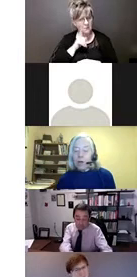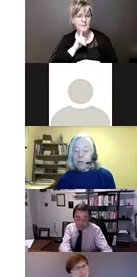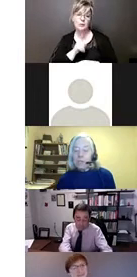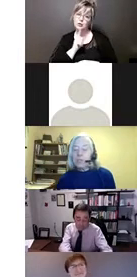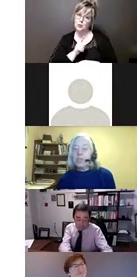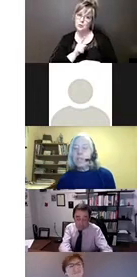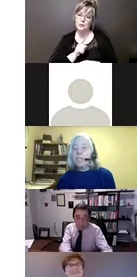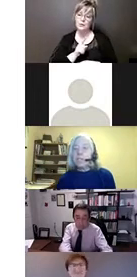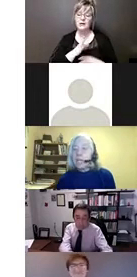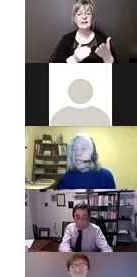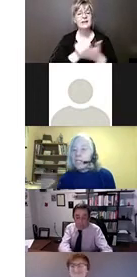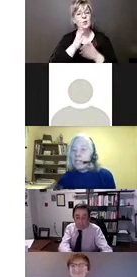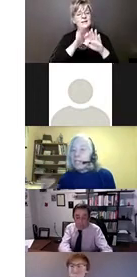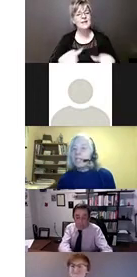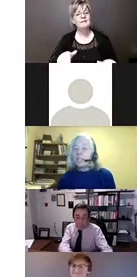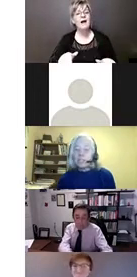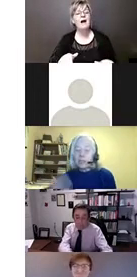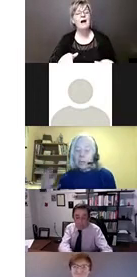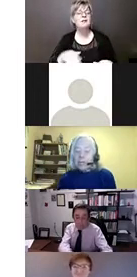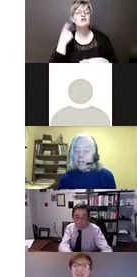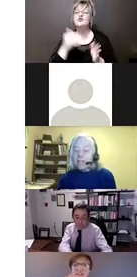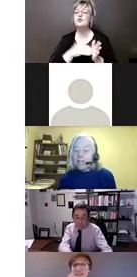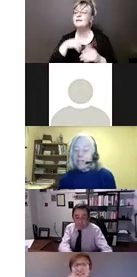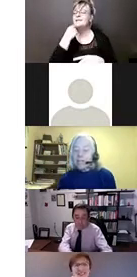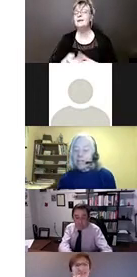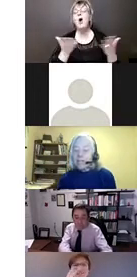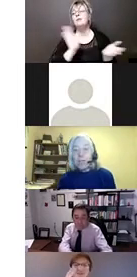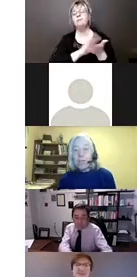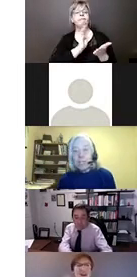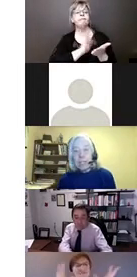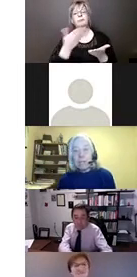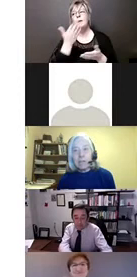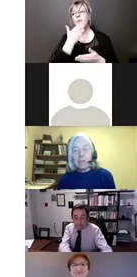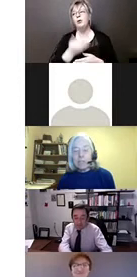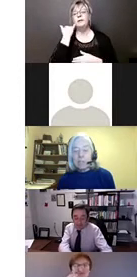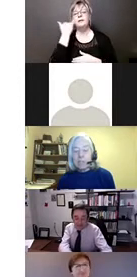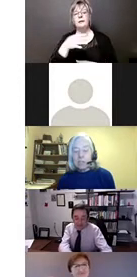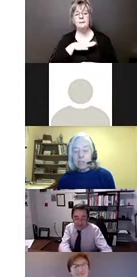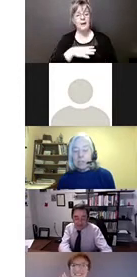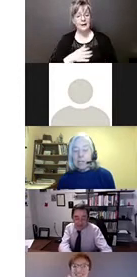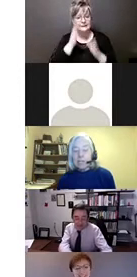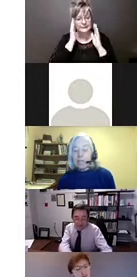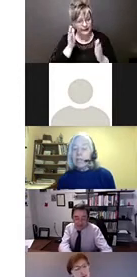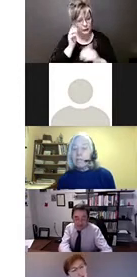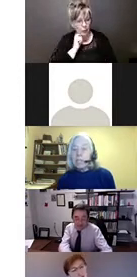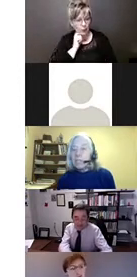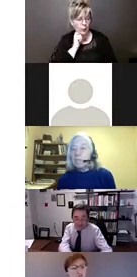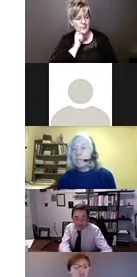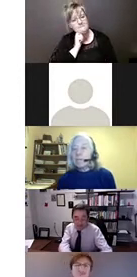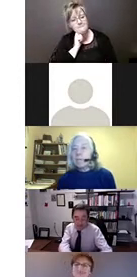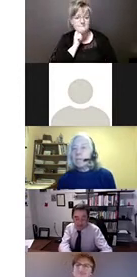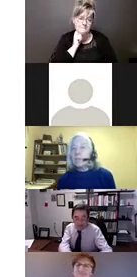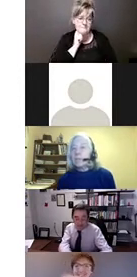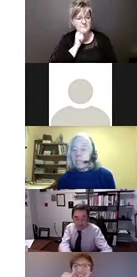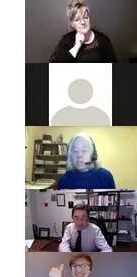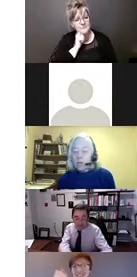are often treated as a nice ideal, a great idea, but they're not taken very seriously. The convention, for